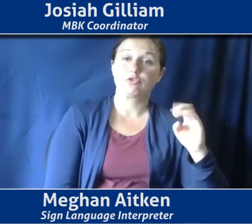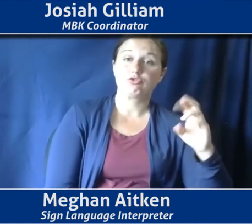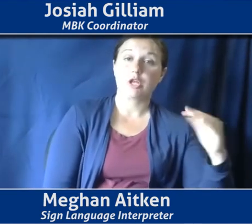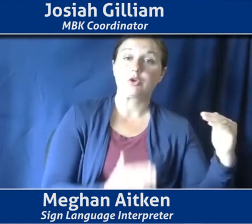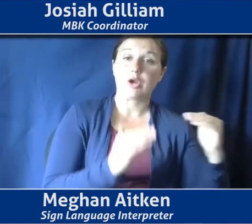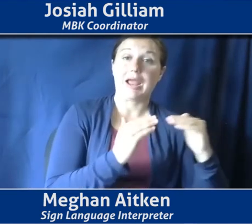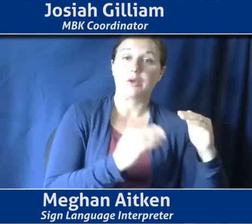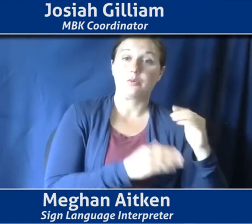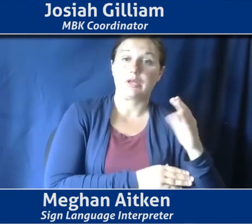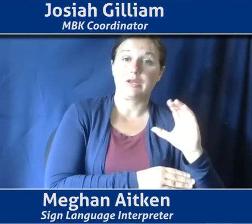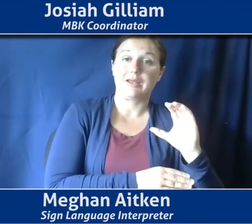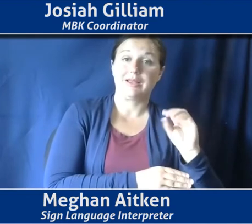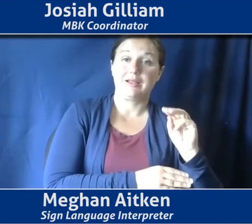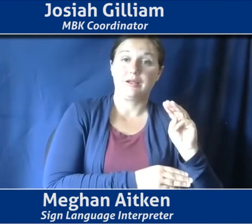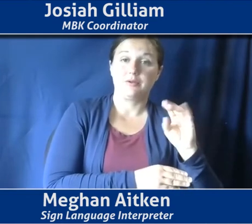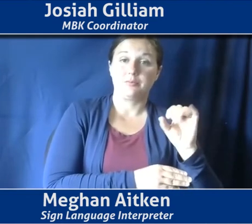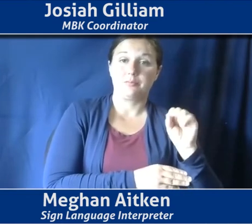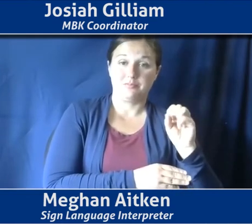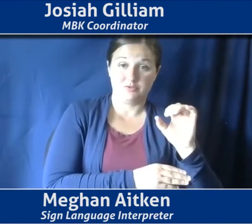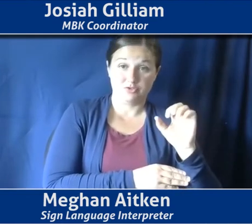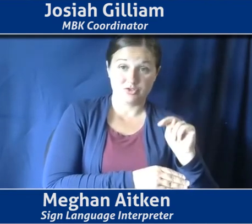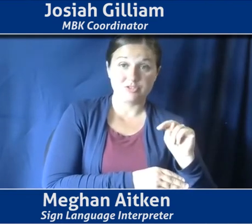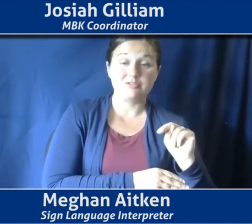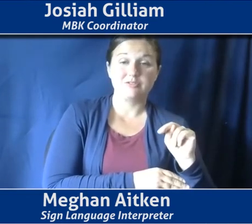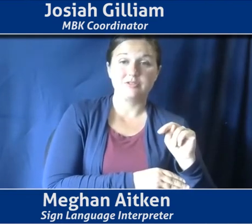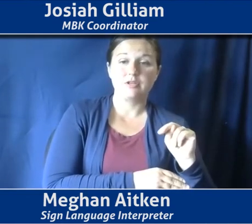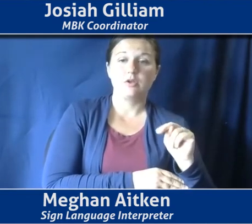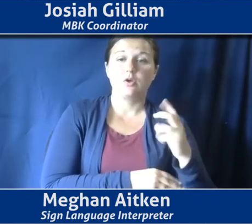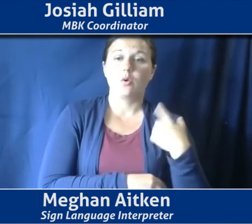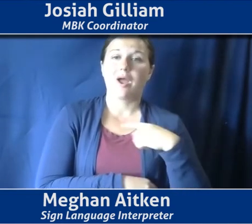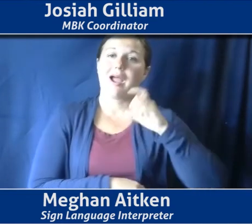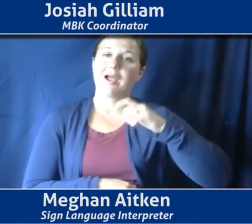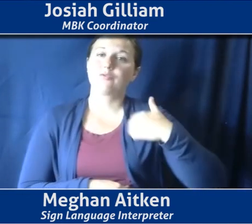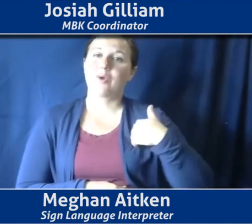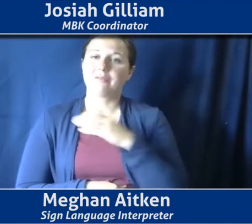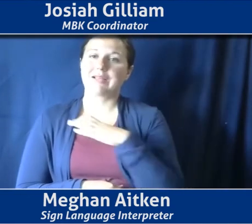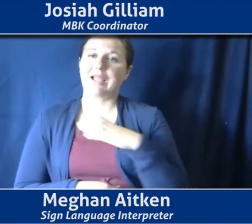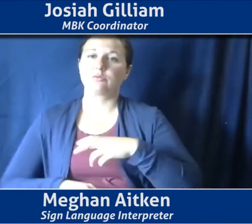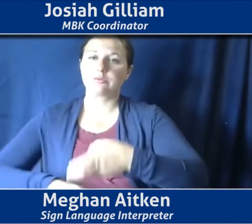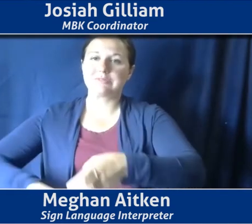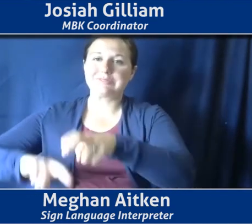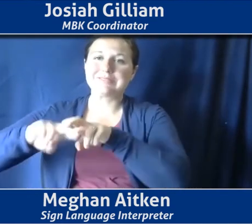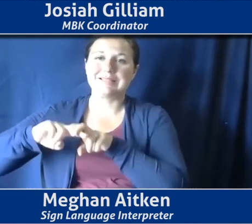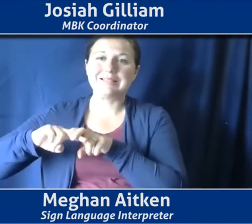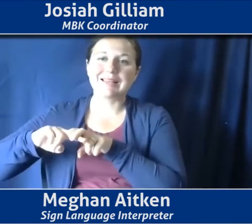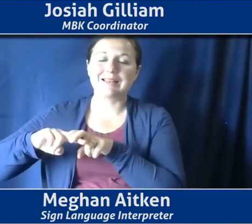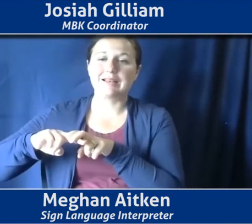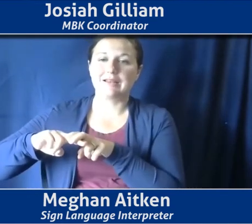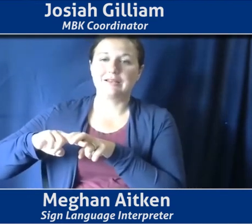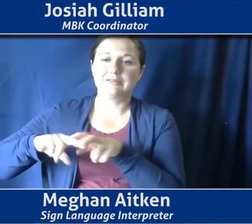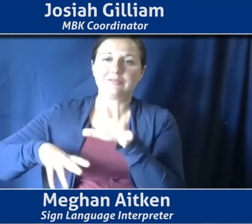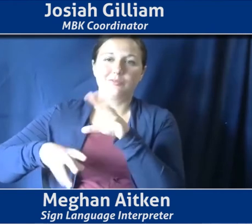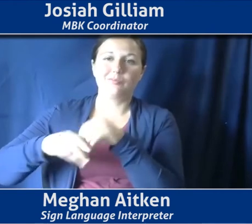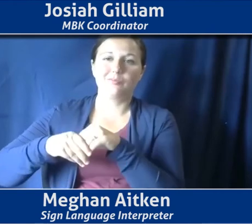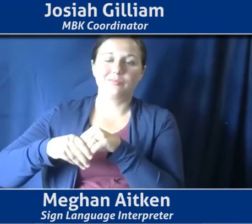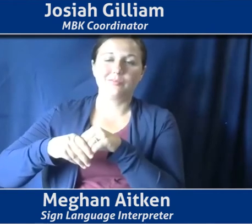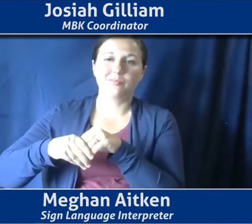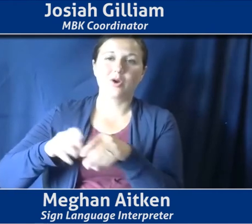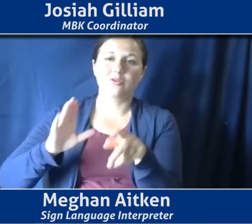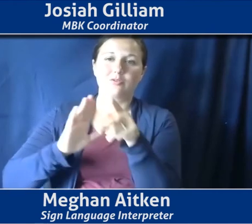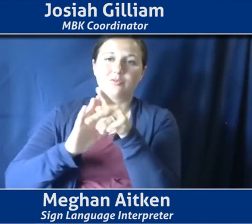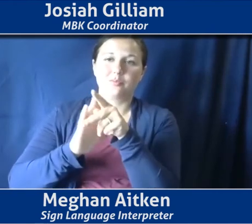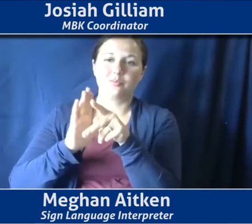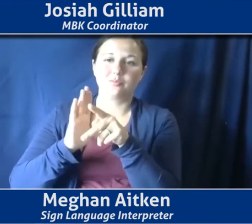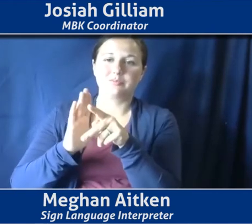whoever is in office, there does have to be that council that is seated. It's then put into city code and has longevity. I see. So it,